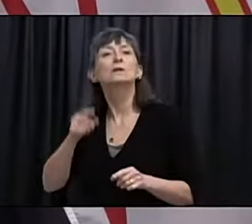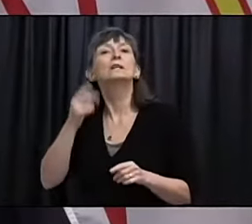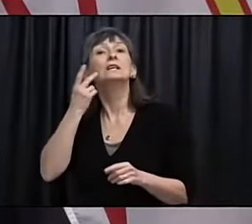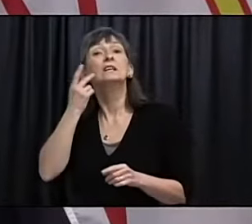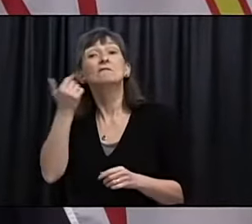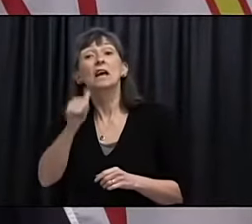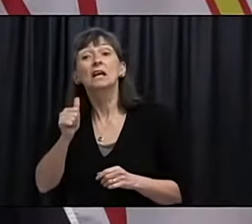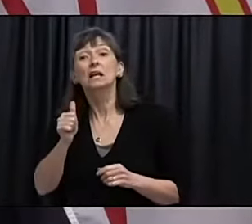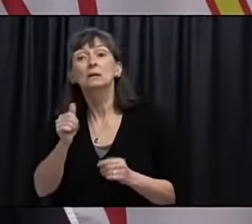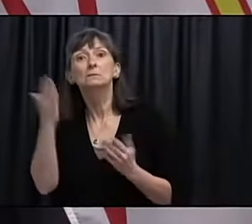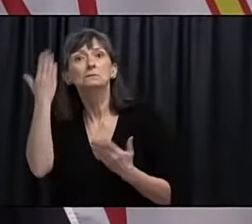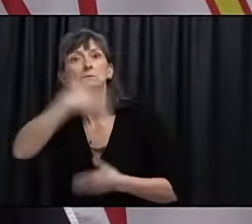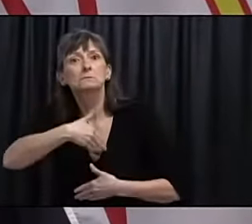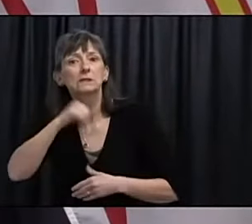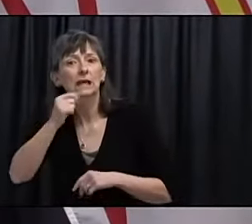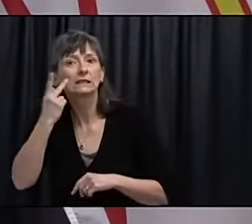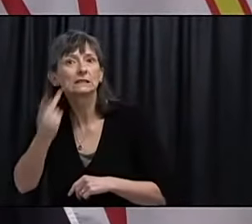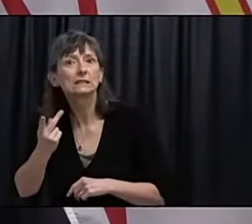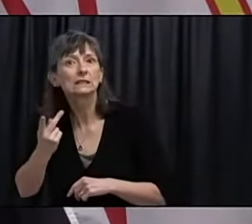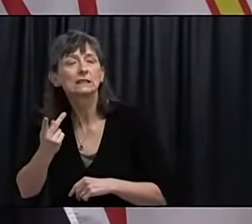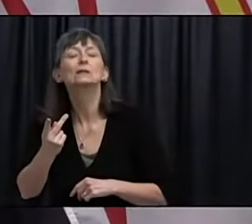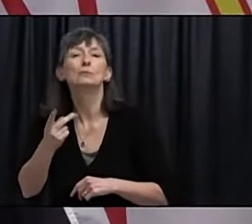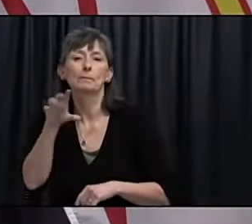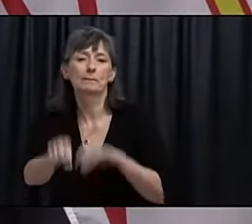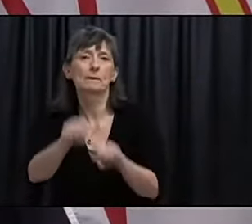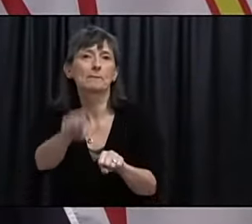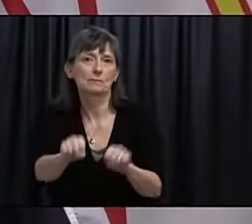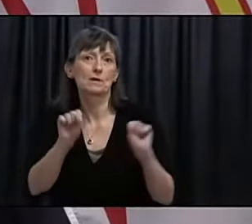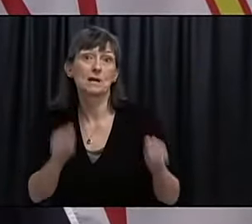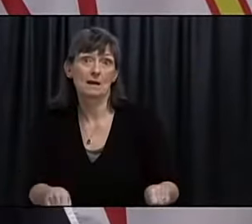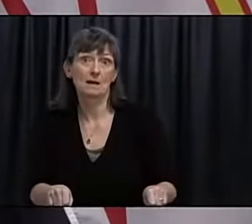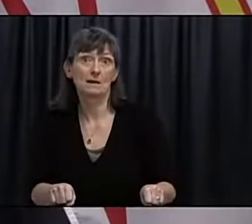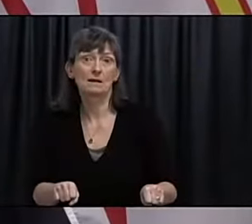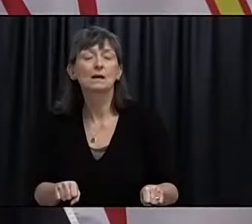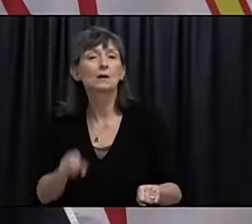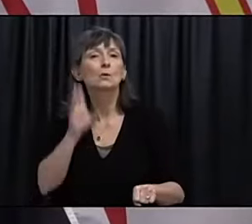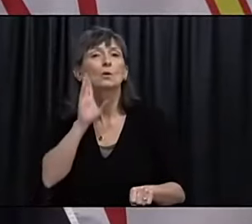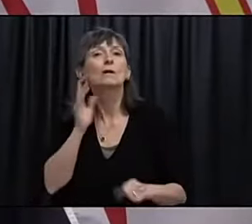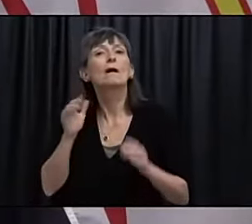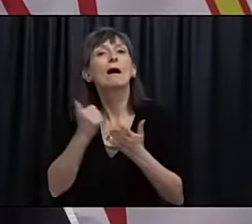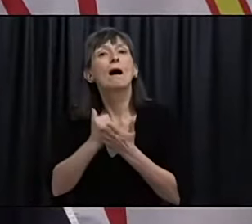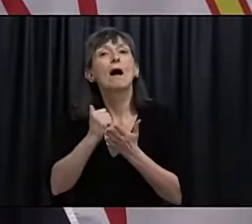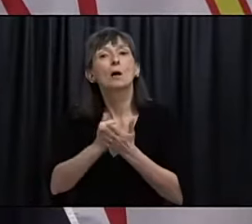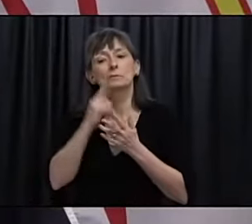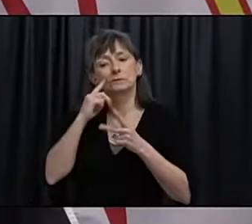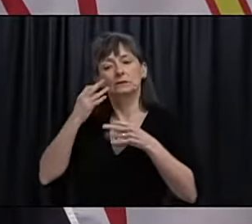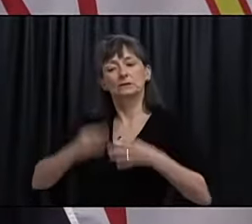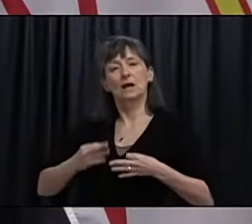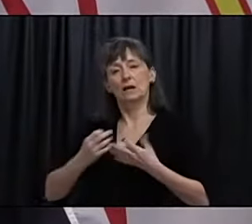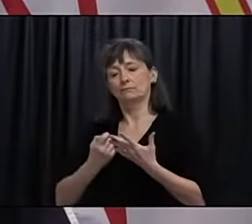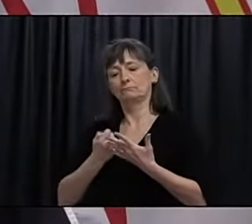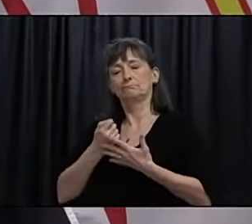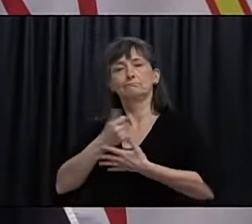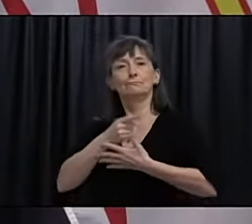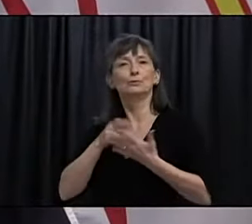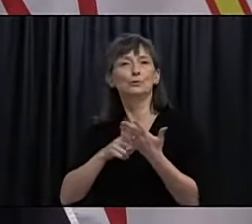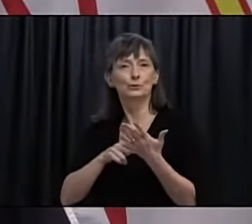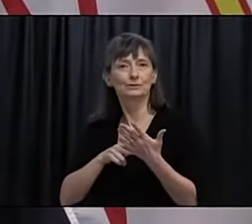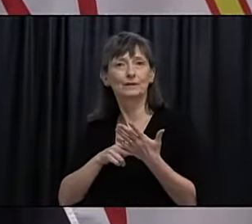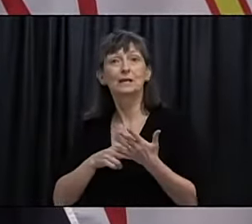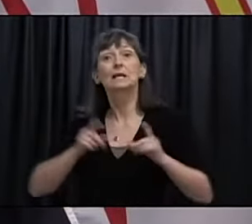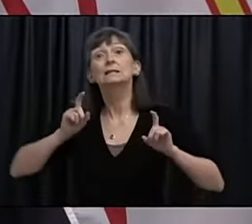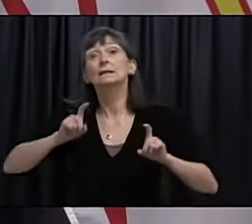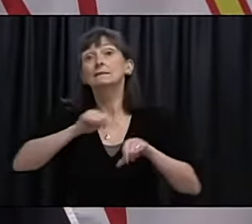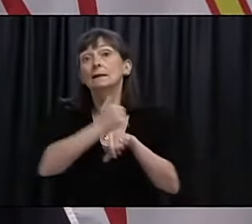gone undetected. It will also help us in our decision to ease restrictions further. Testing centers in